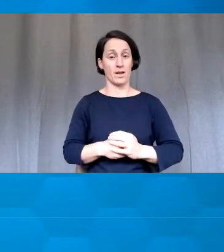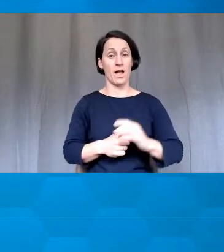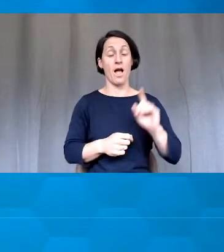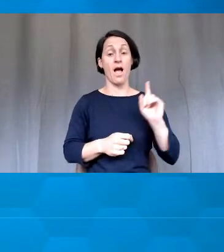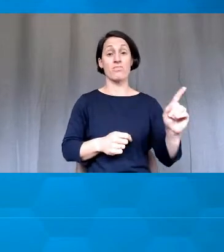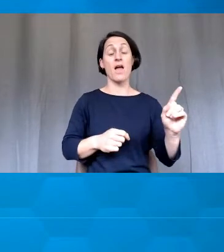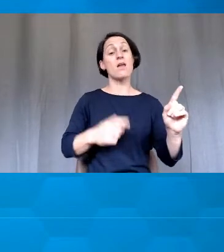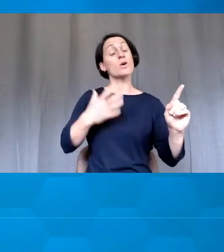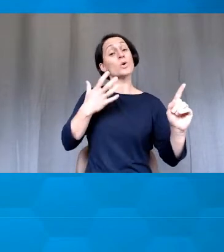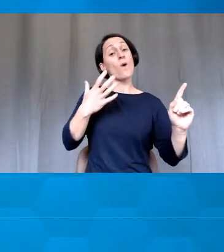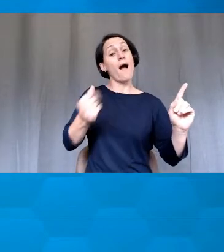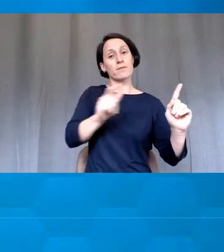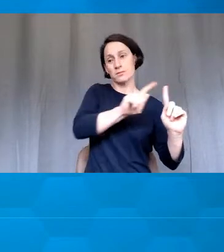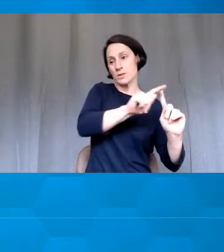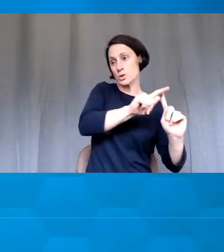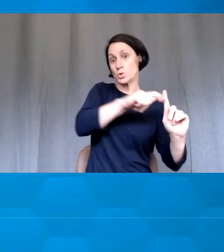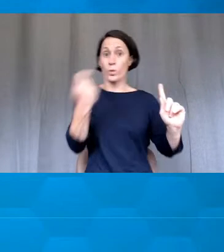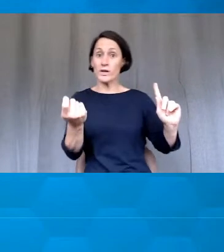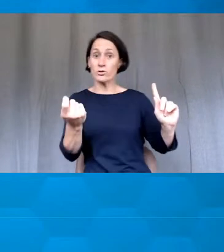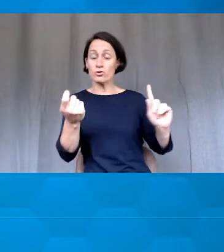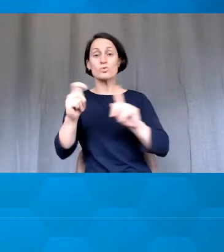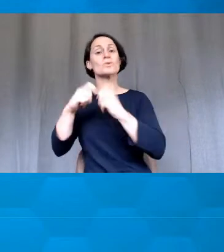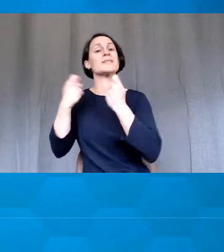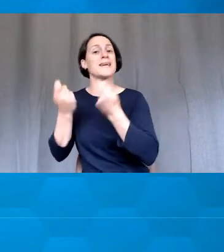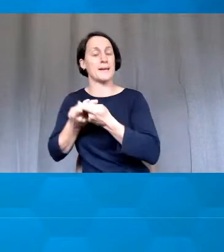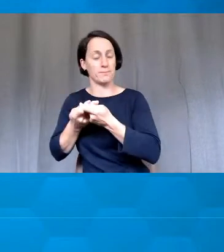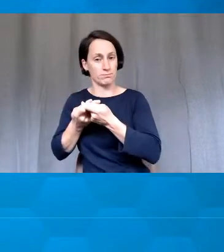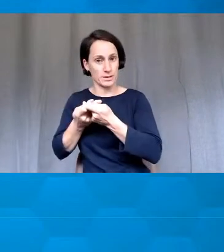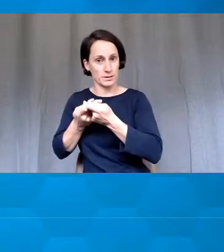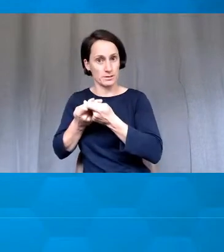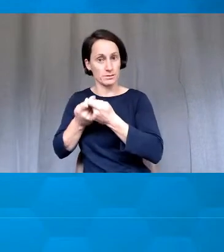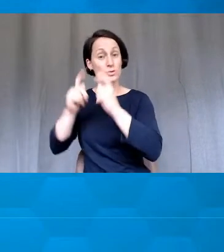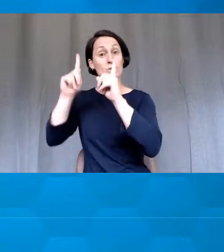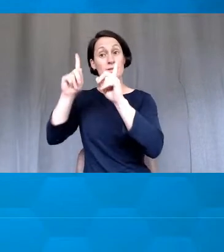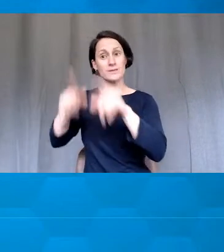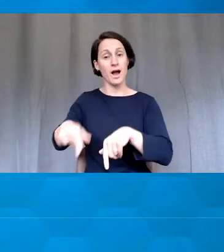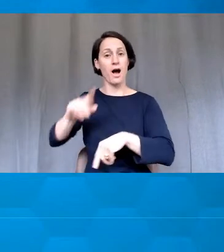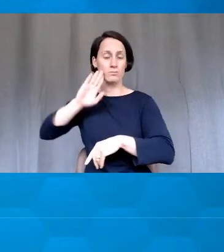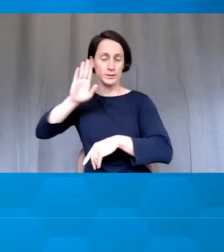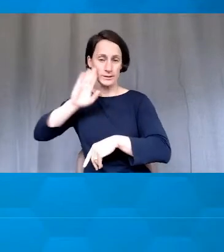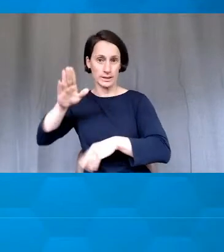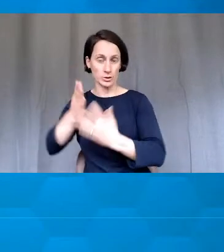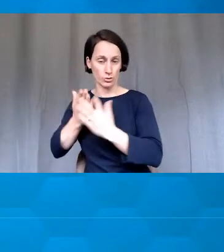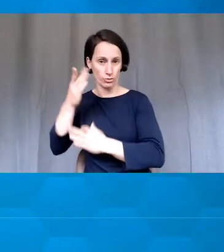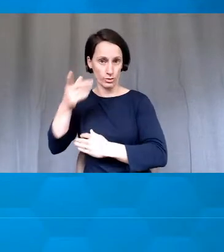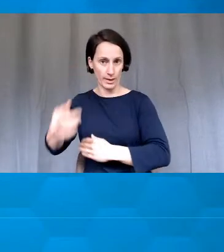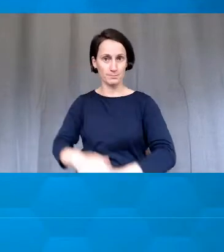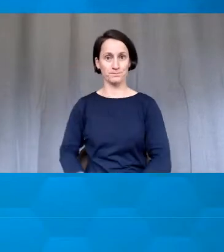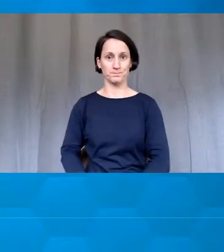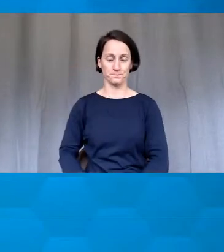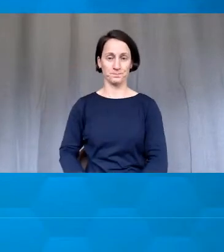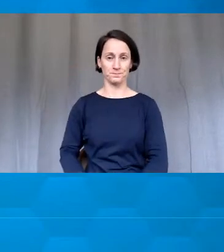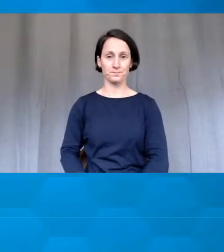over to your Teams page to start your Teams presentation. Next slide, please.